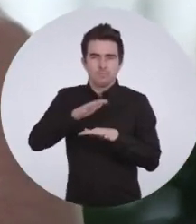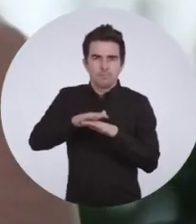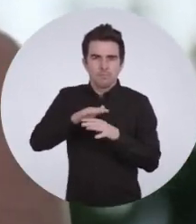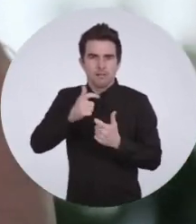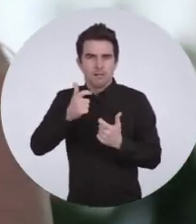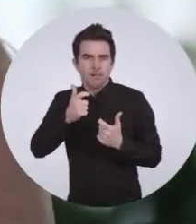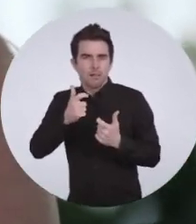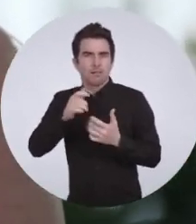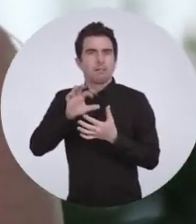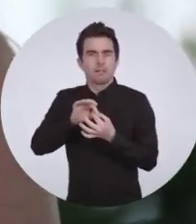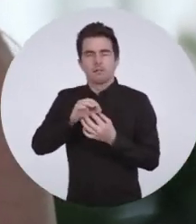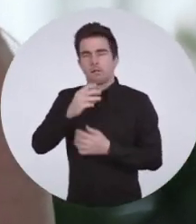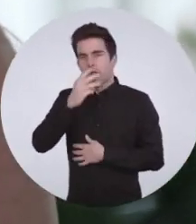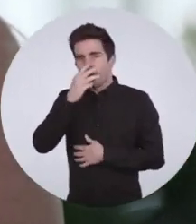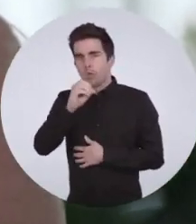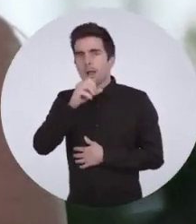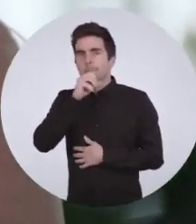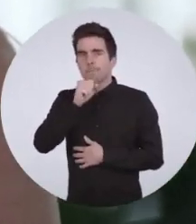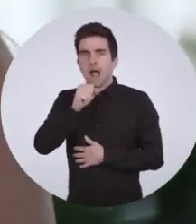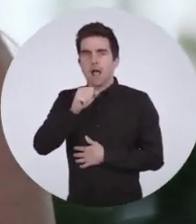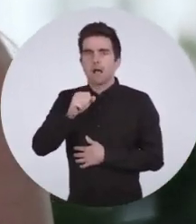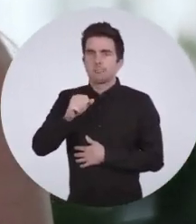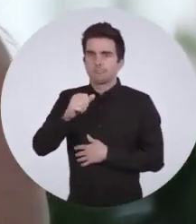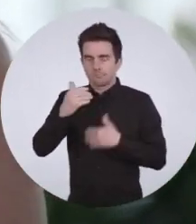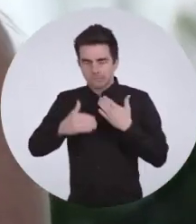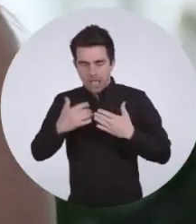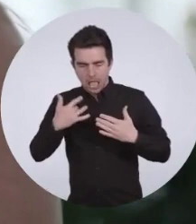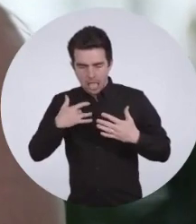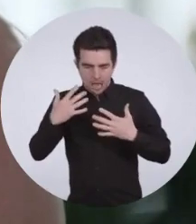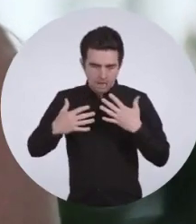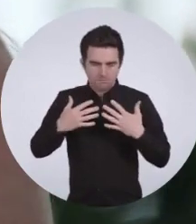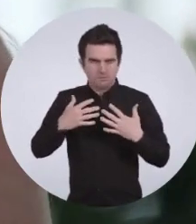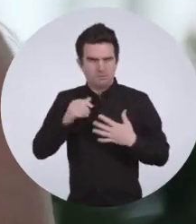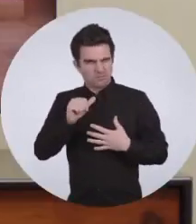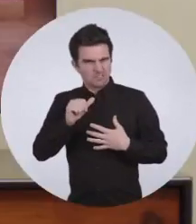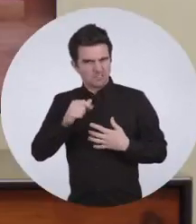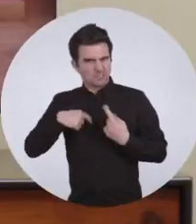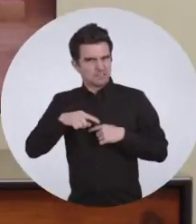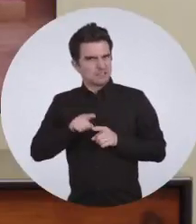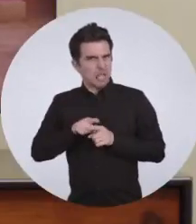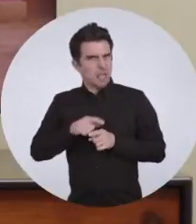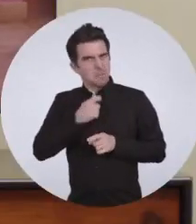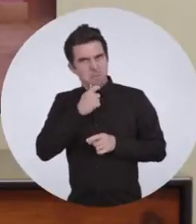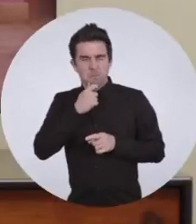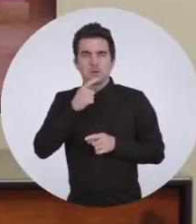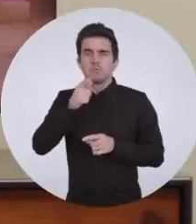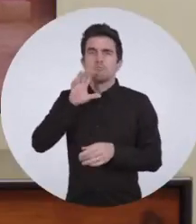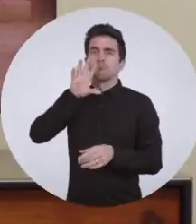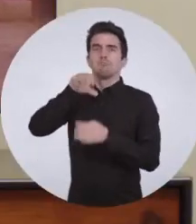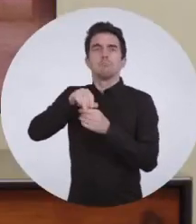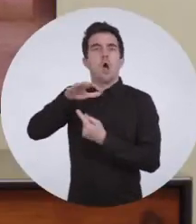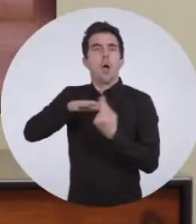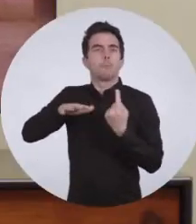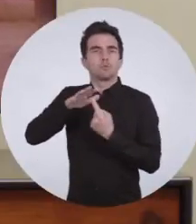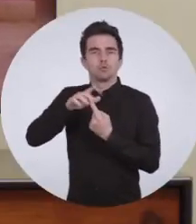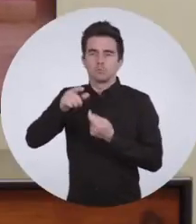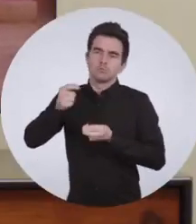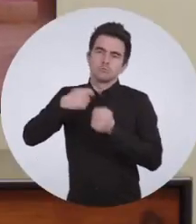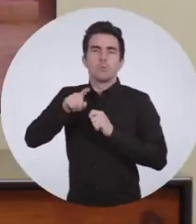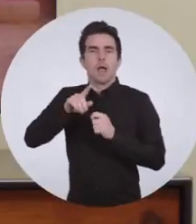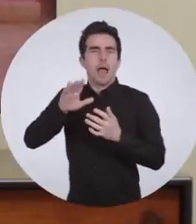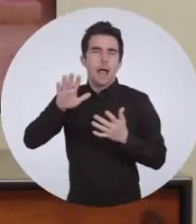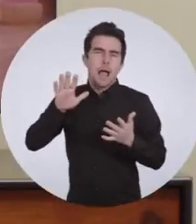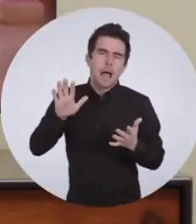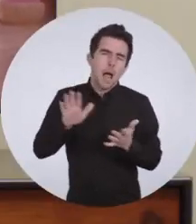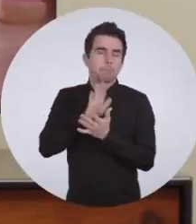about a 30-year-old man going through the motions of life. Relatable. He joins a mysterious community that's trying to become